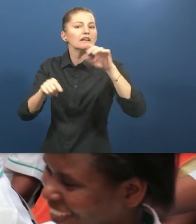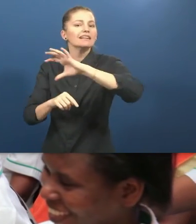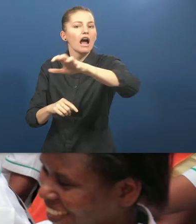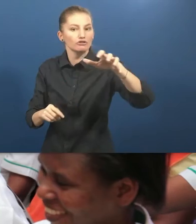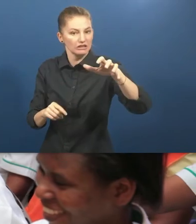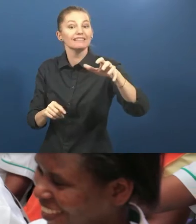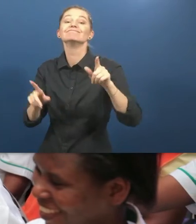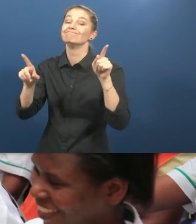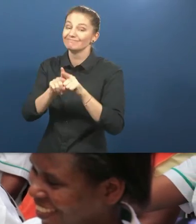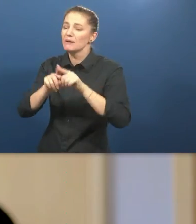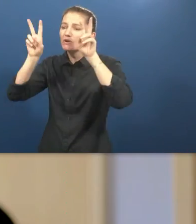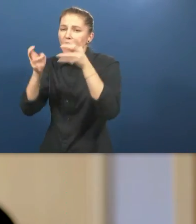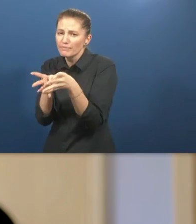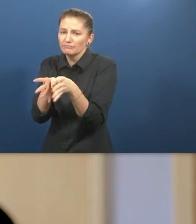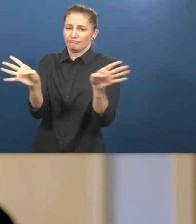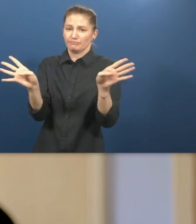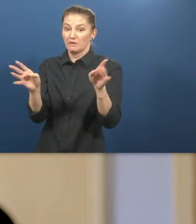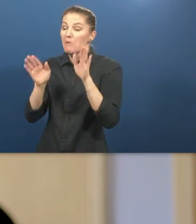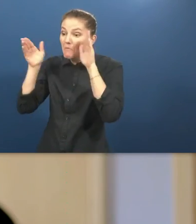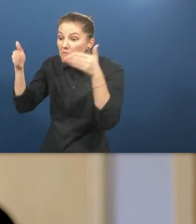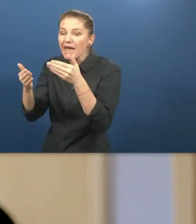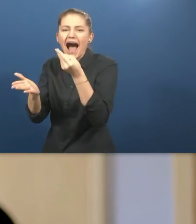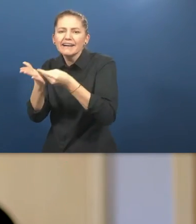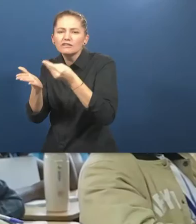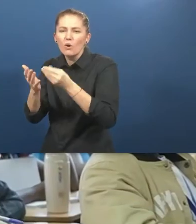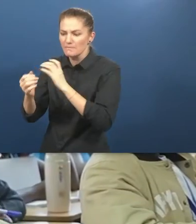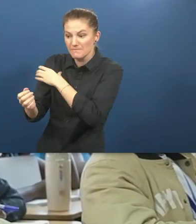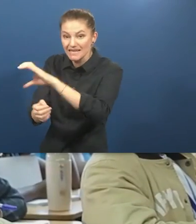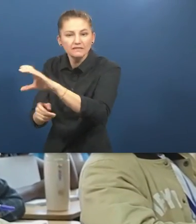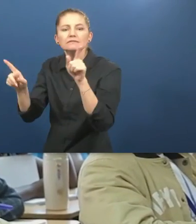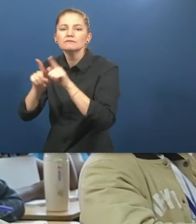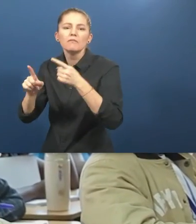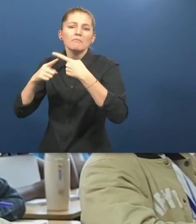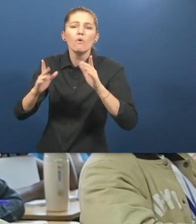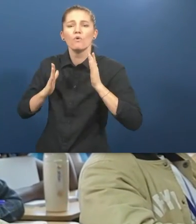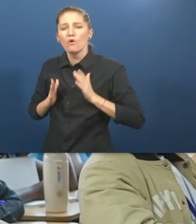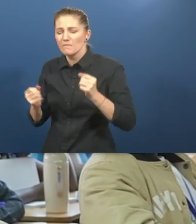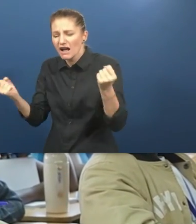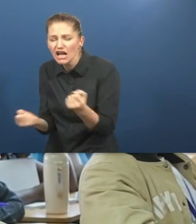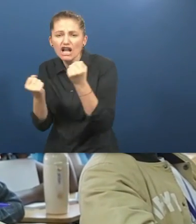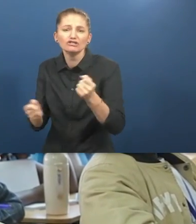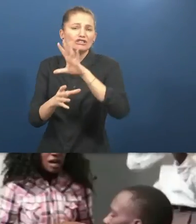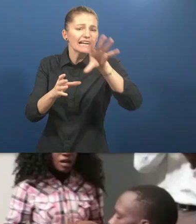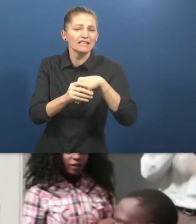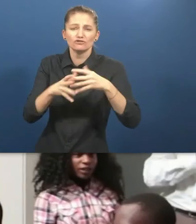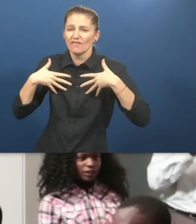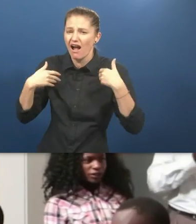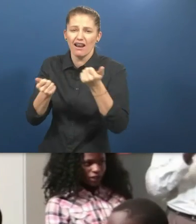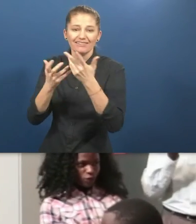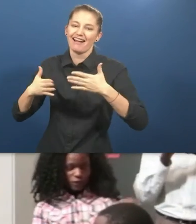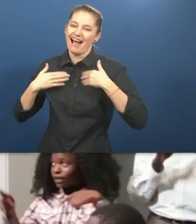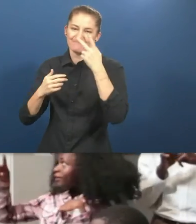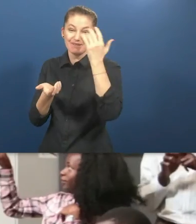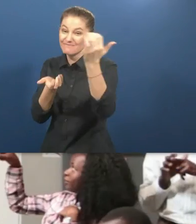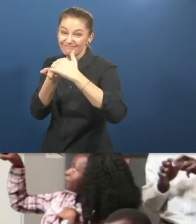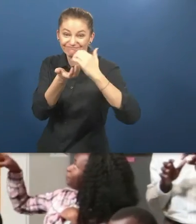only economic empowerment, but also humanitarian action and inclusive health. We are looking forward to more partnerships with organizations of persons